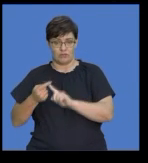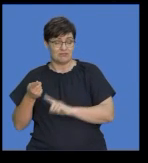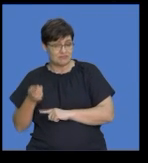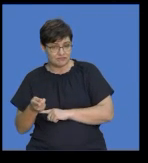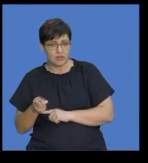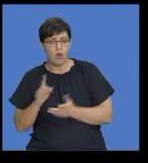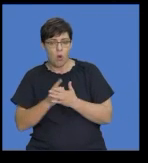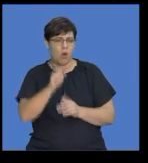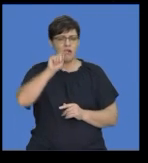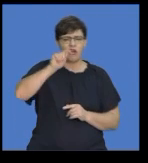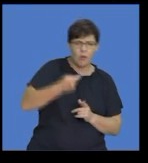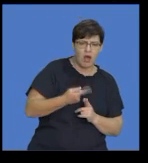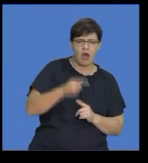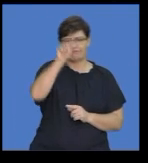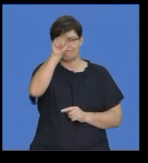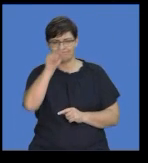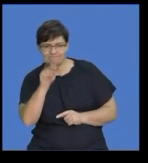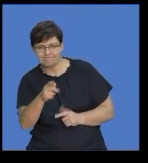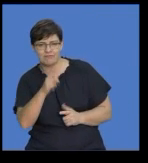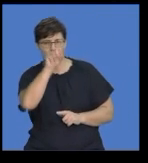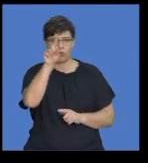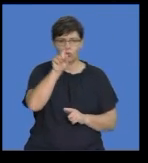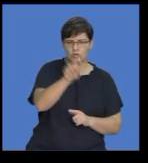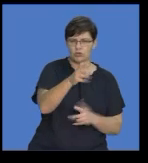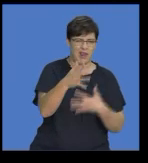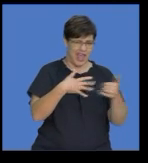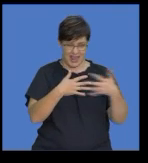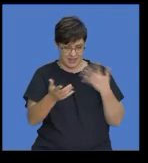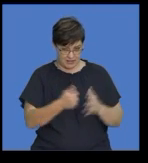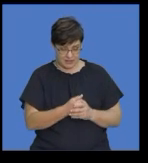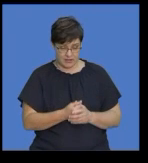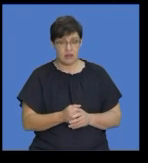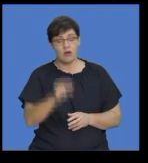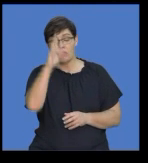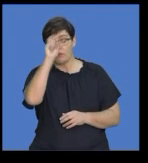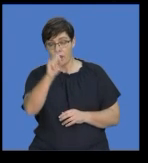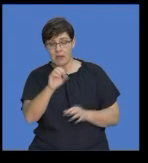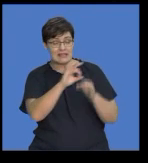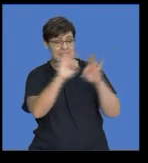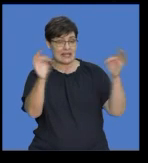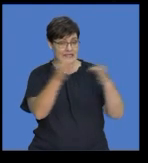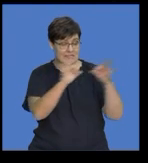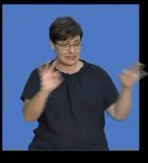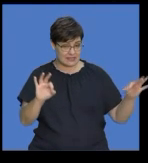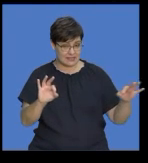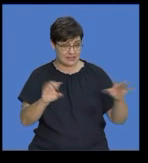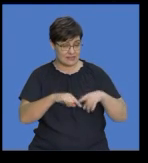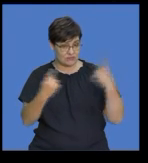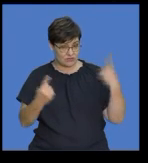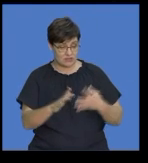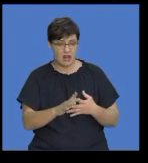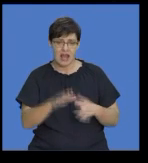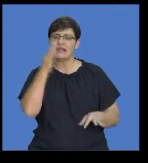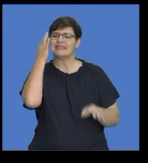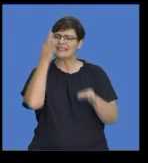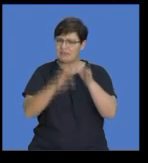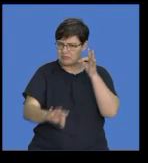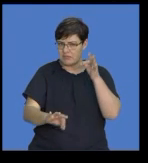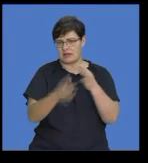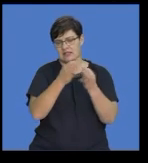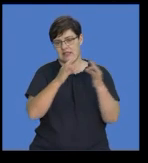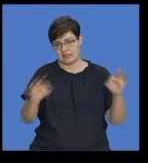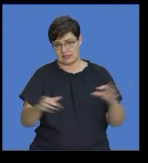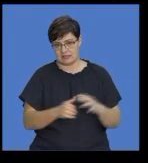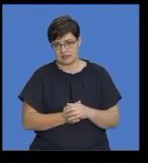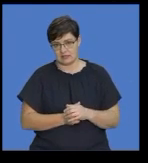an exclamation mark or a question mark. Remember the sentence types, keep the sentences simple, remember you need a